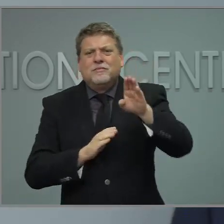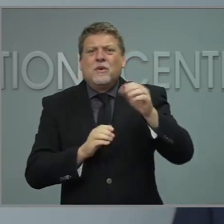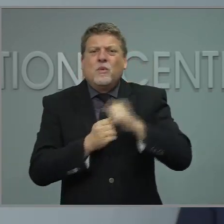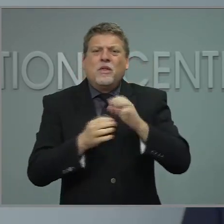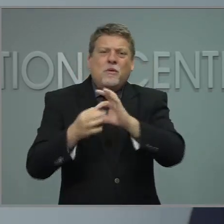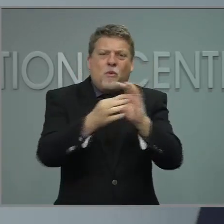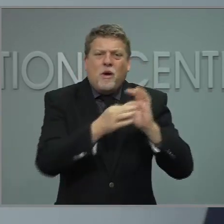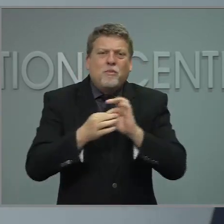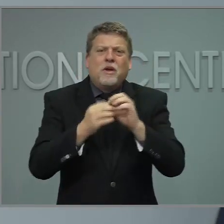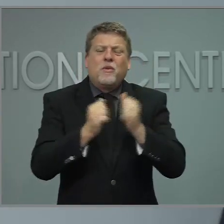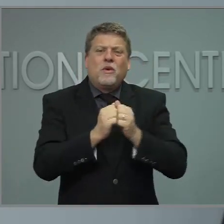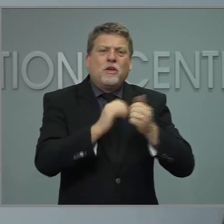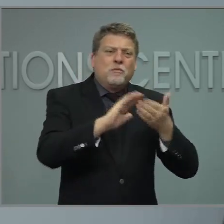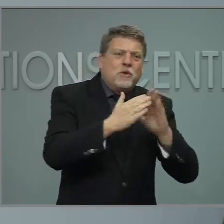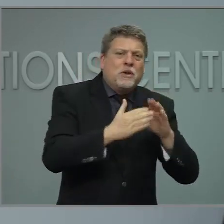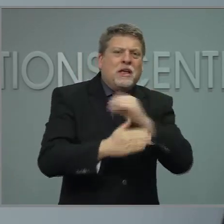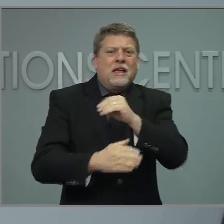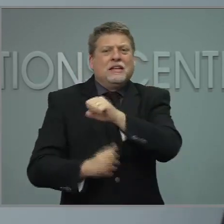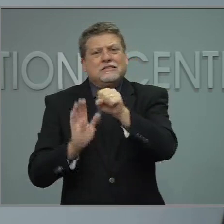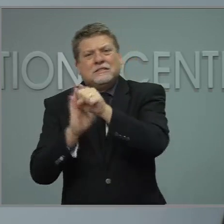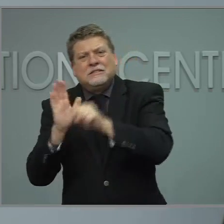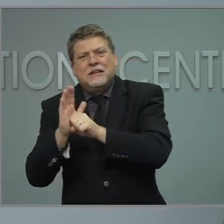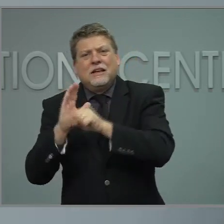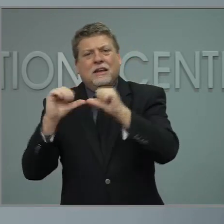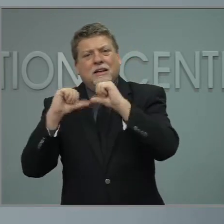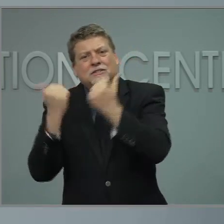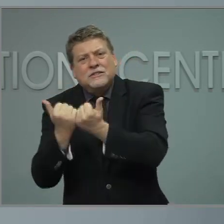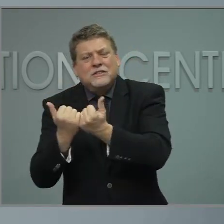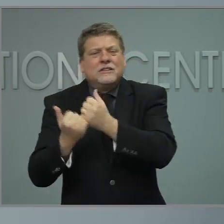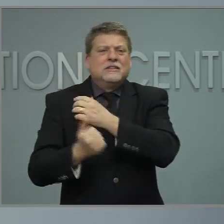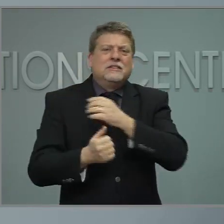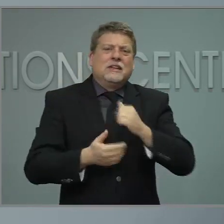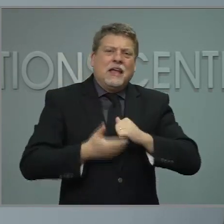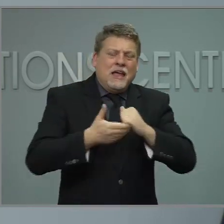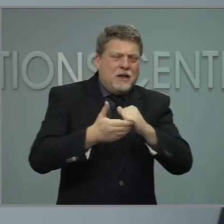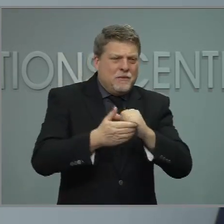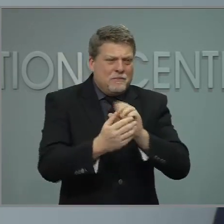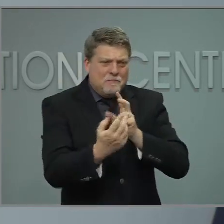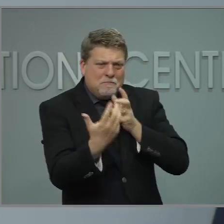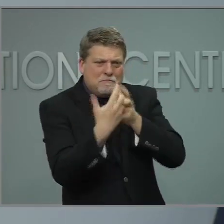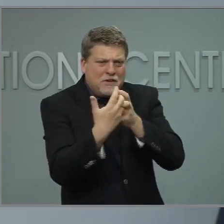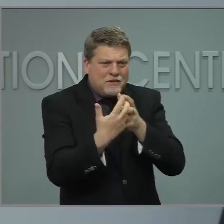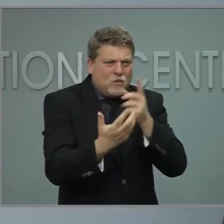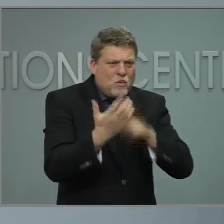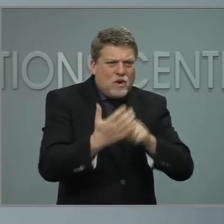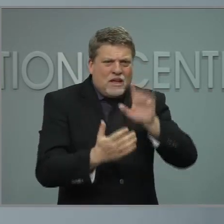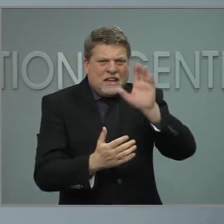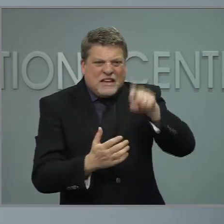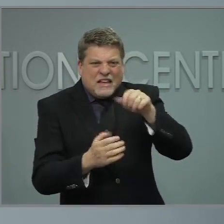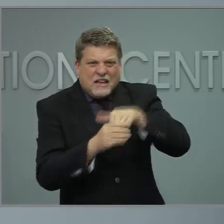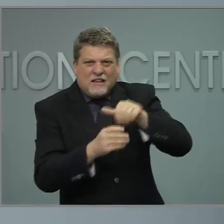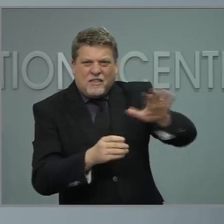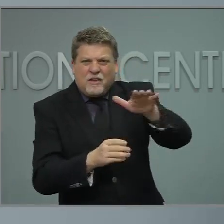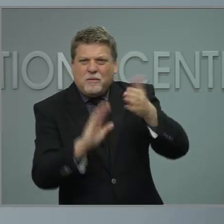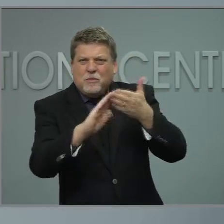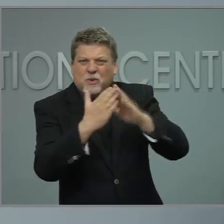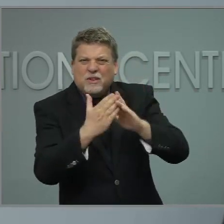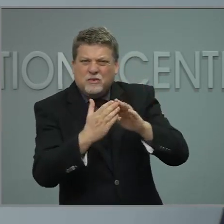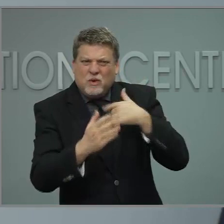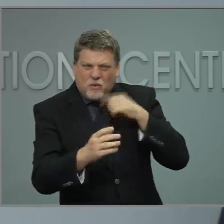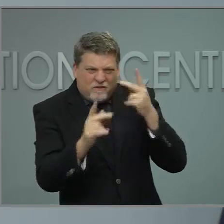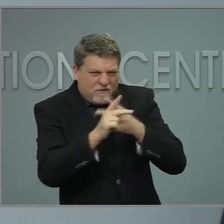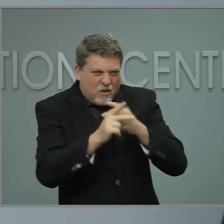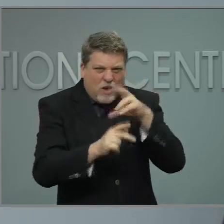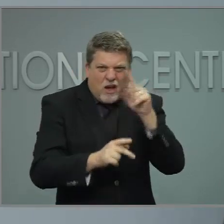led by and serving BIPOC communities who know the needs of their communities best. Over the next couple of months, NC Counts